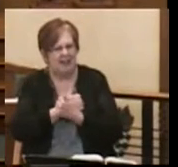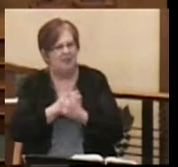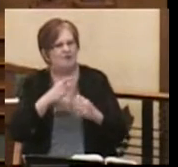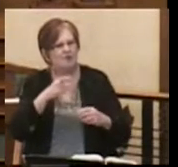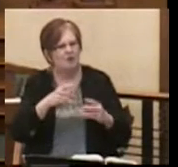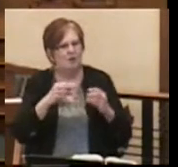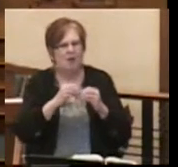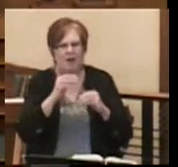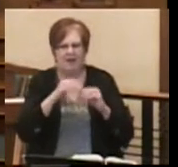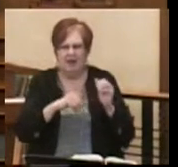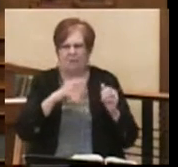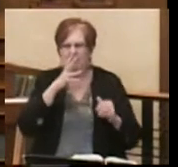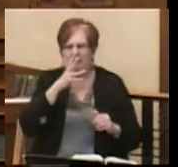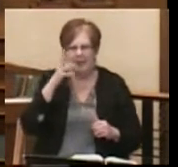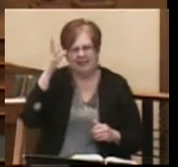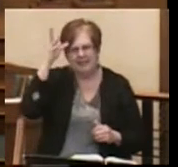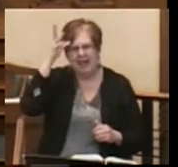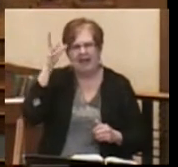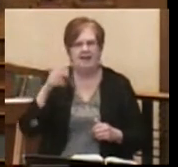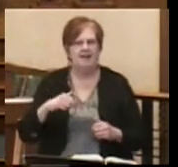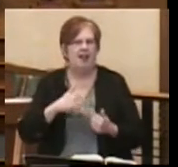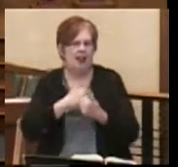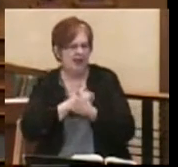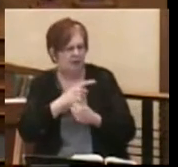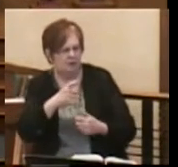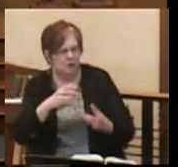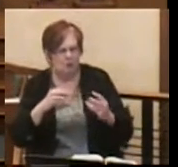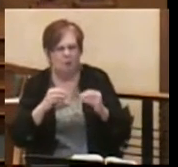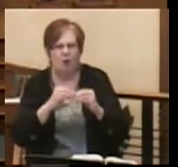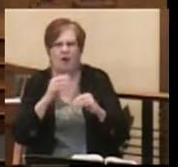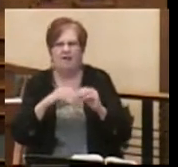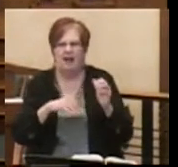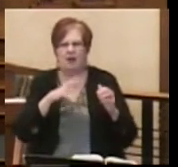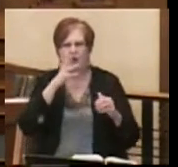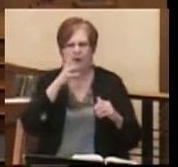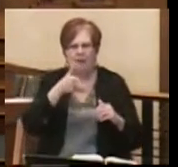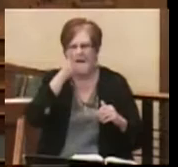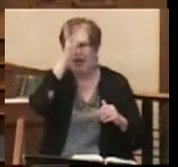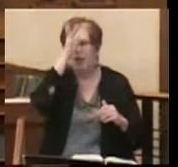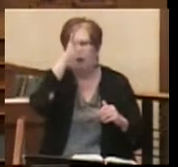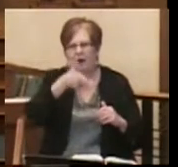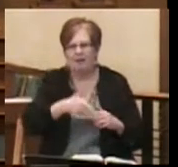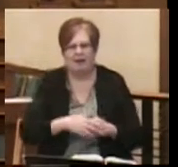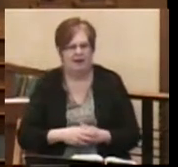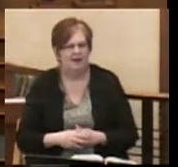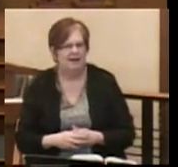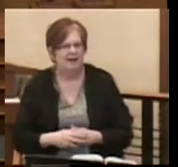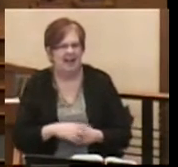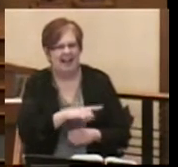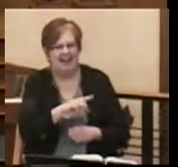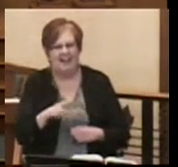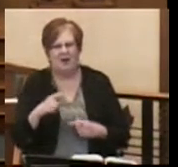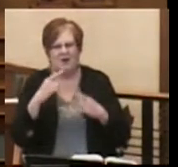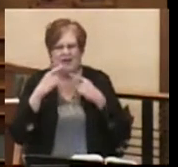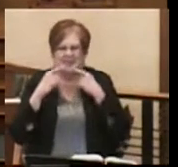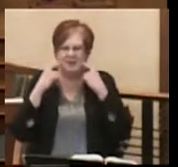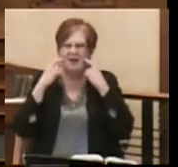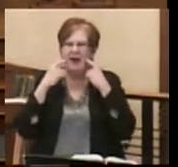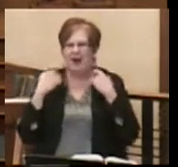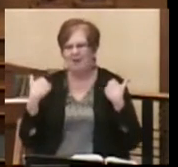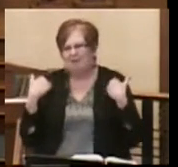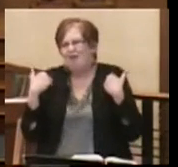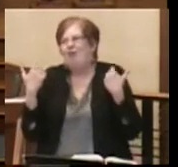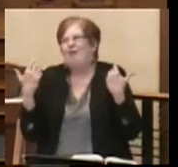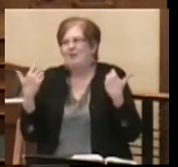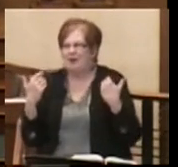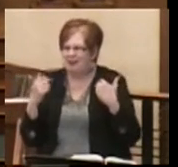more than your mom and dad, who loves you more than your grandma and grandpa. And they'll kind of smile and shrug their